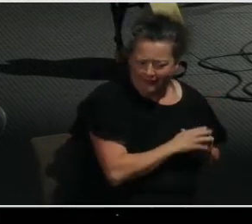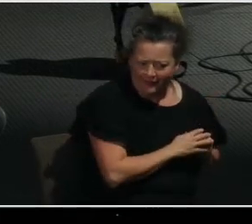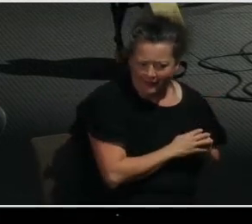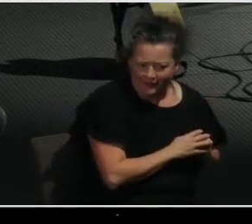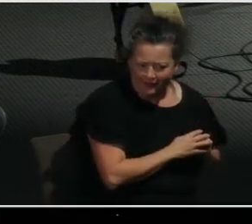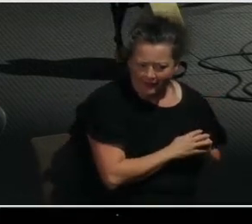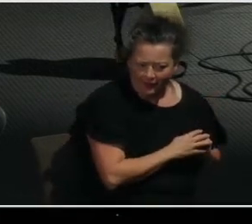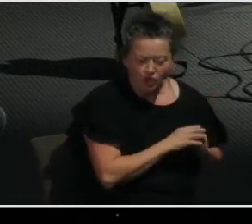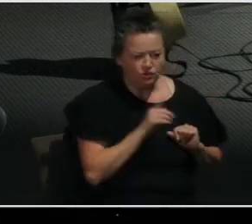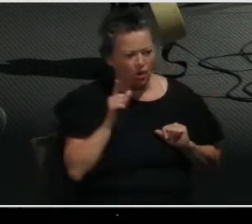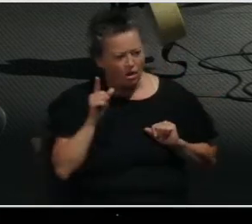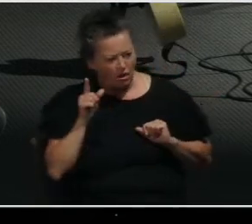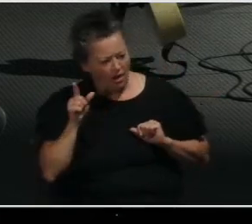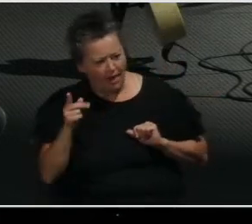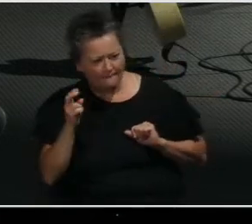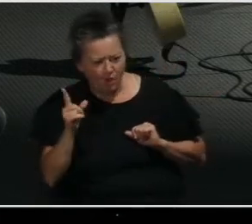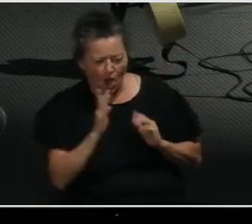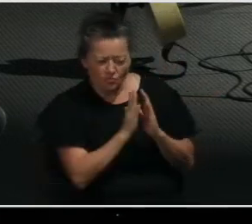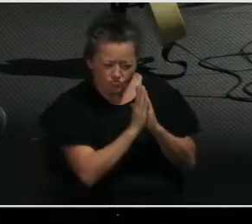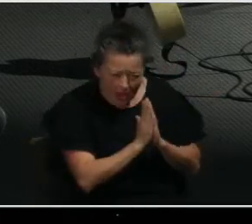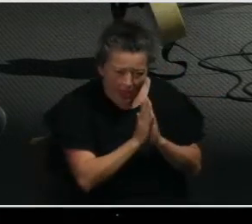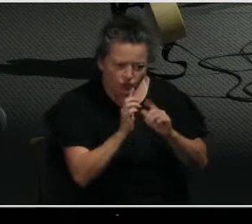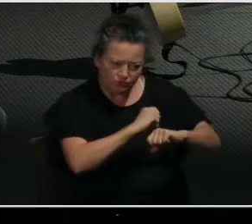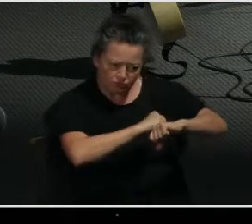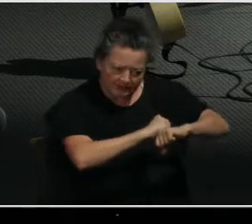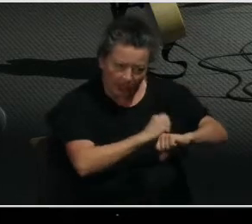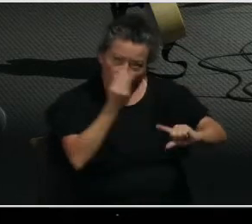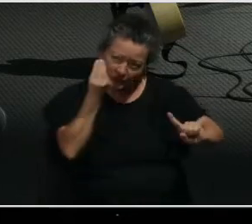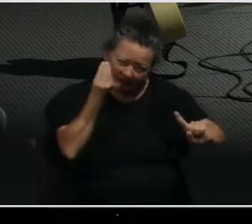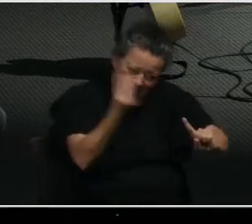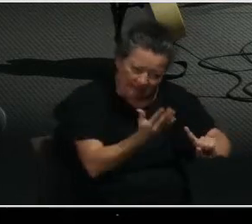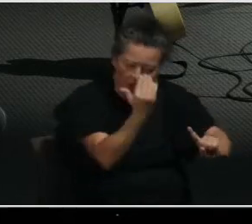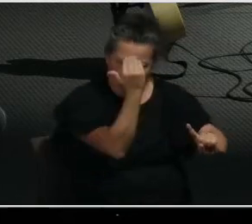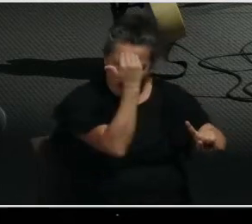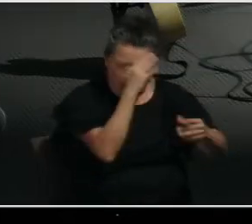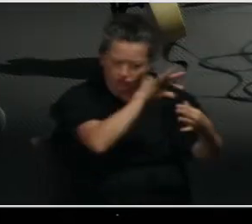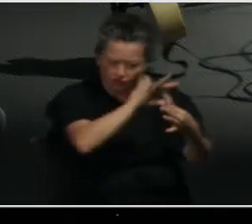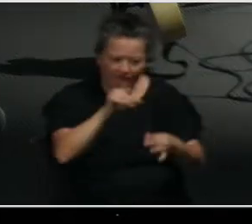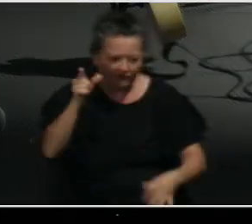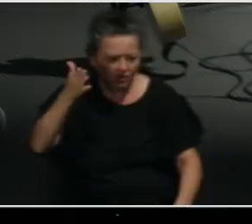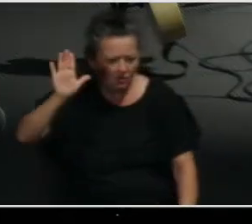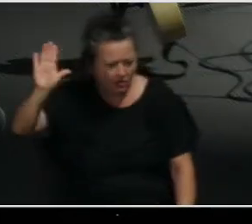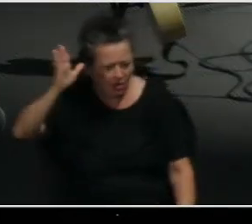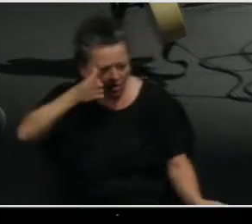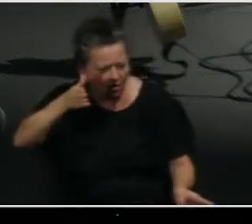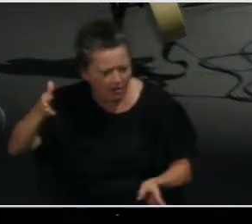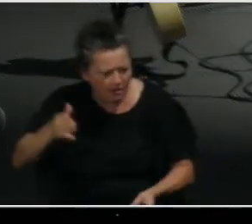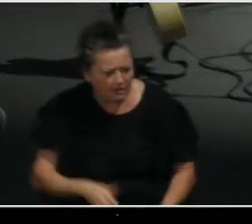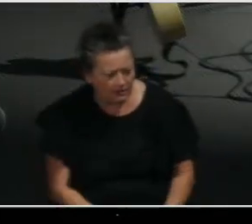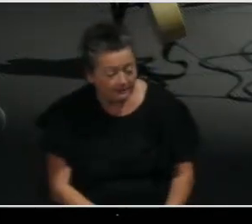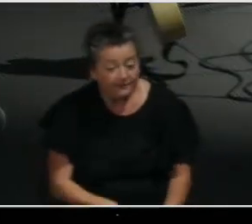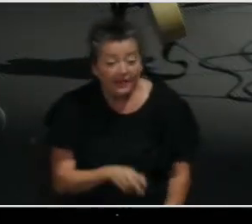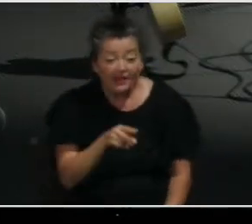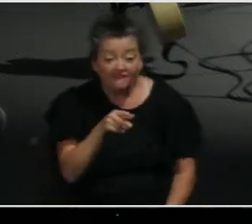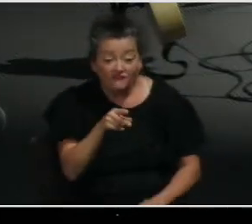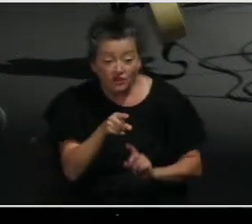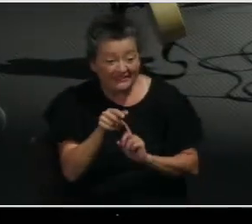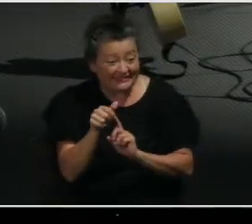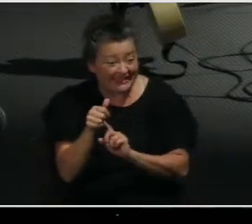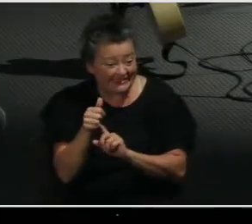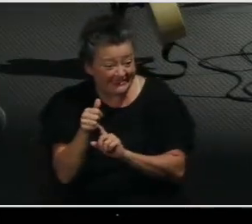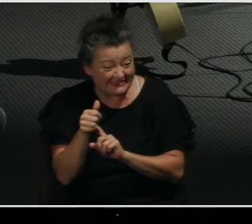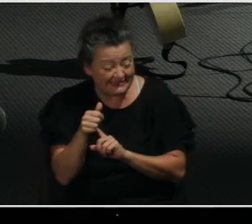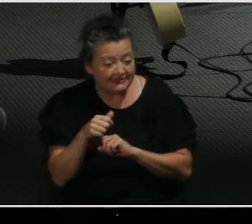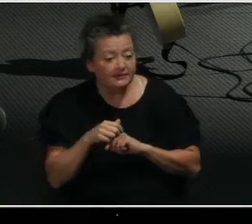is life change. So verse 9 and verse 10 again. And so from the day we heard, we have not